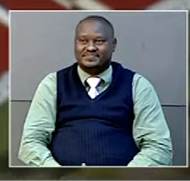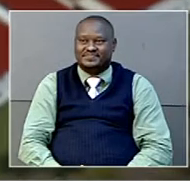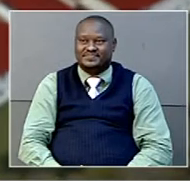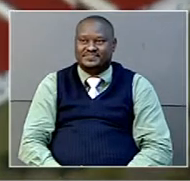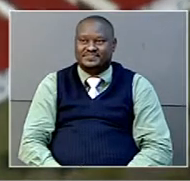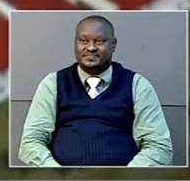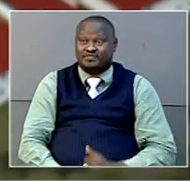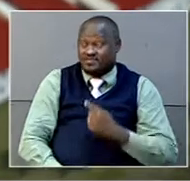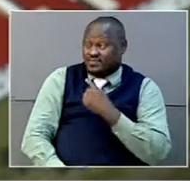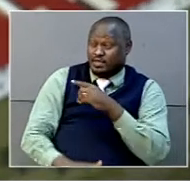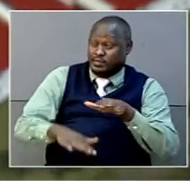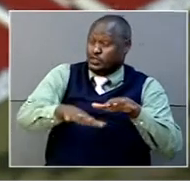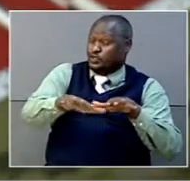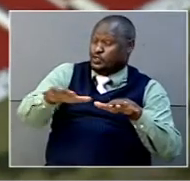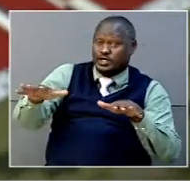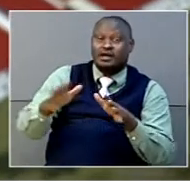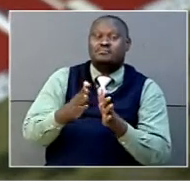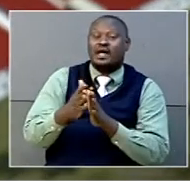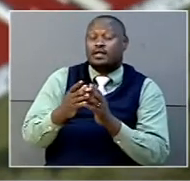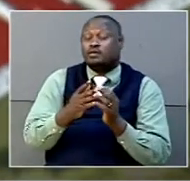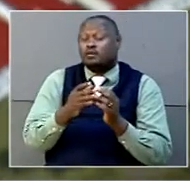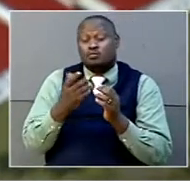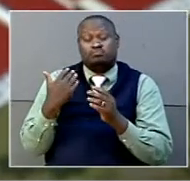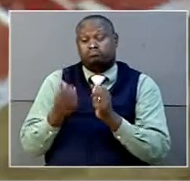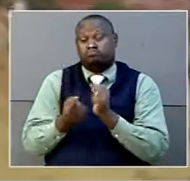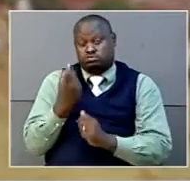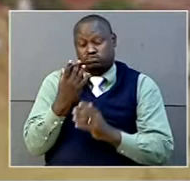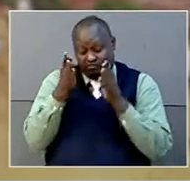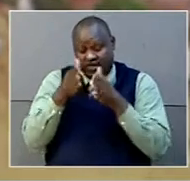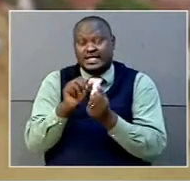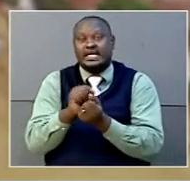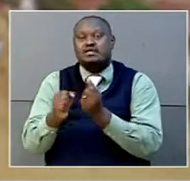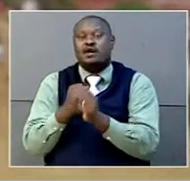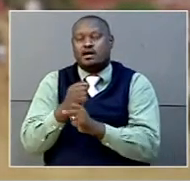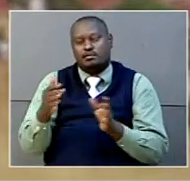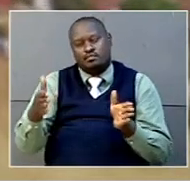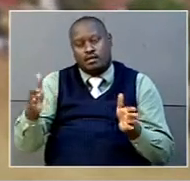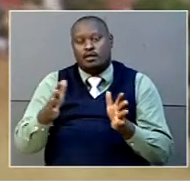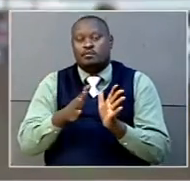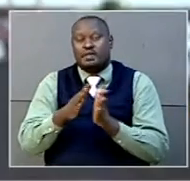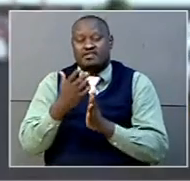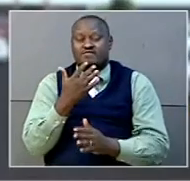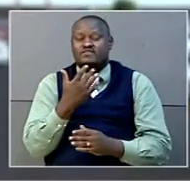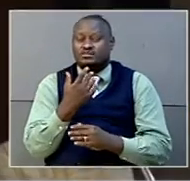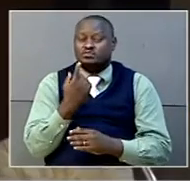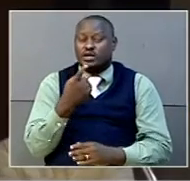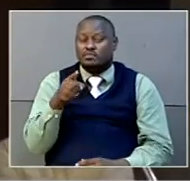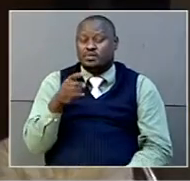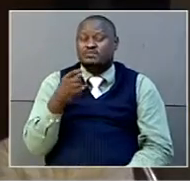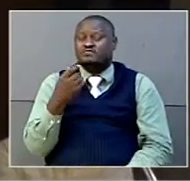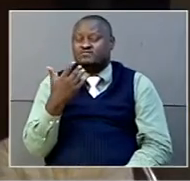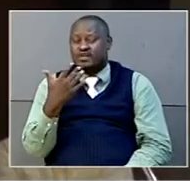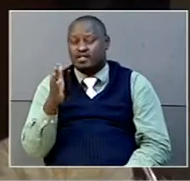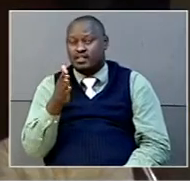The sports complex is part of a 10 year master plan that will cost at least 54 billion shillings. We are